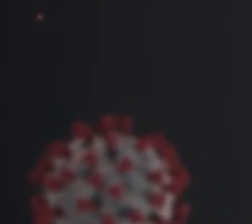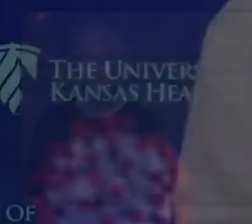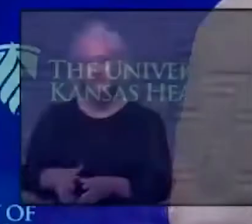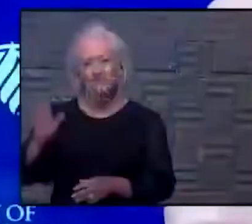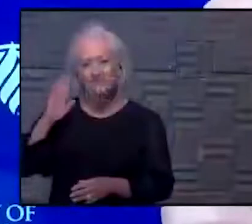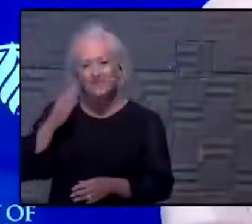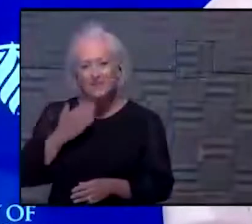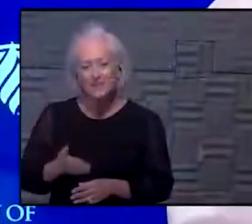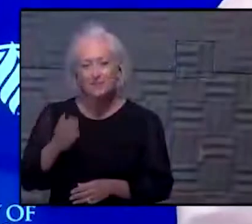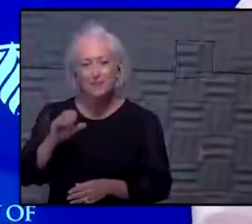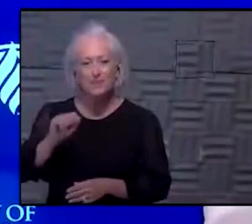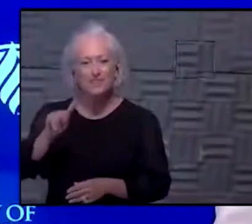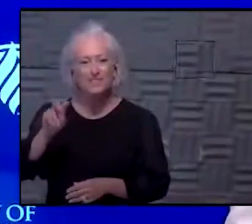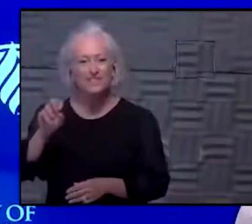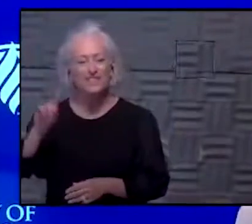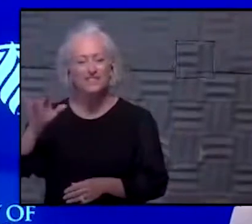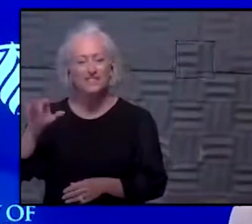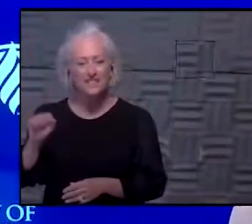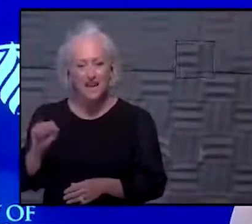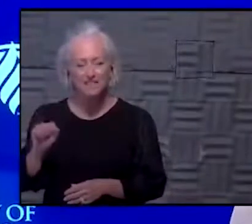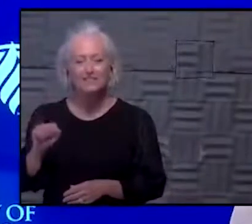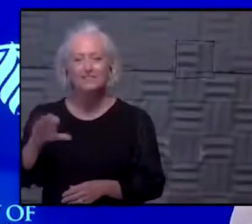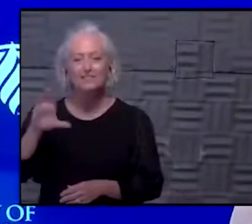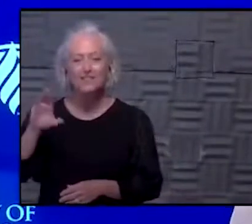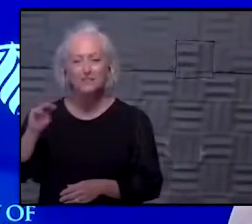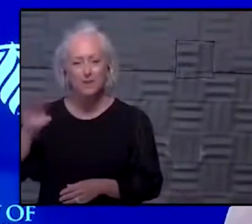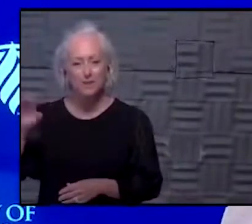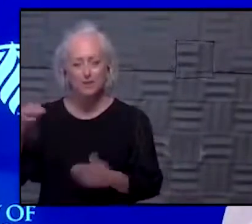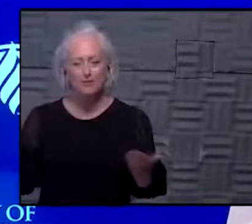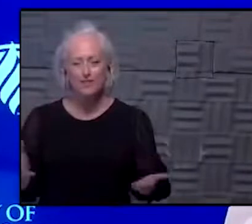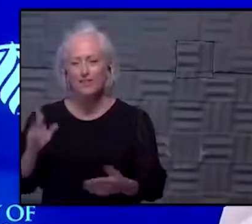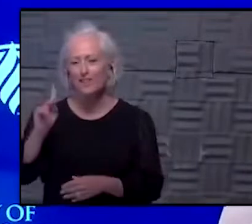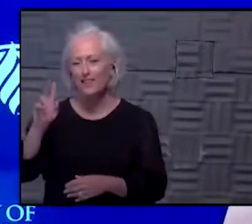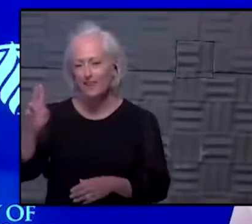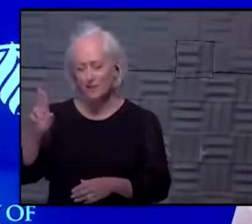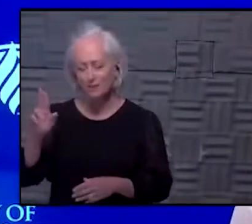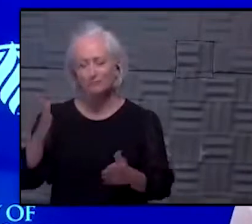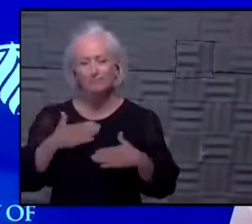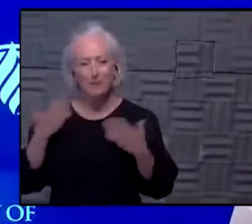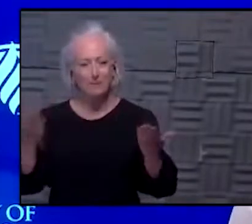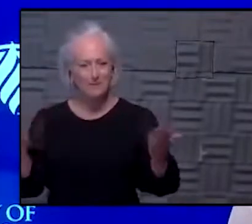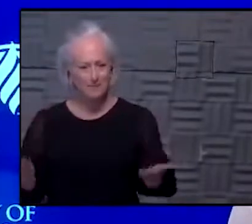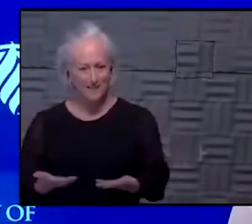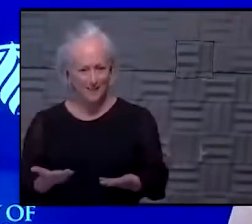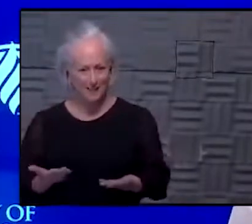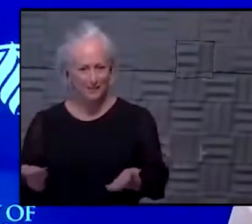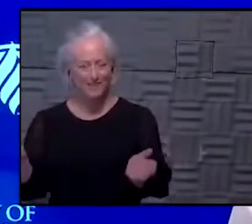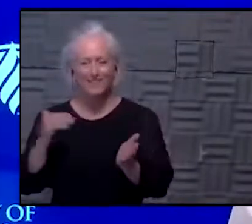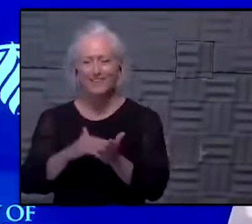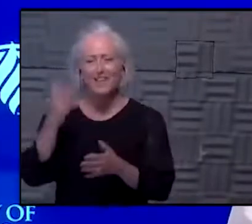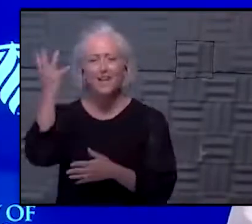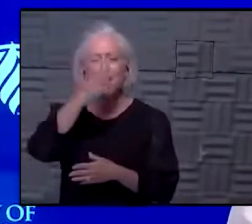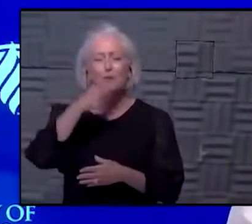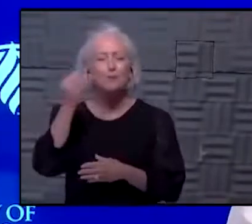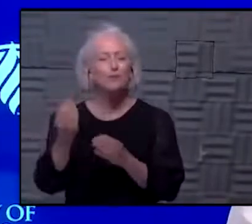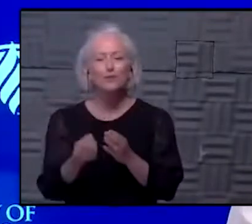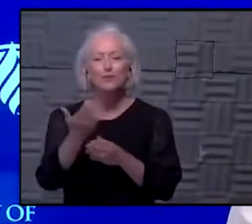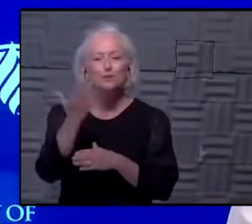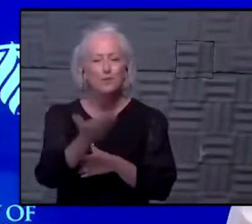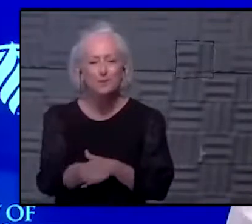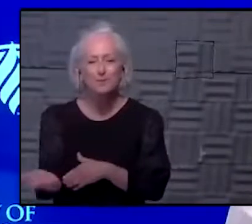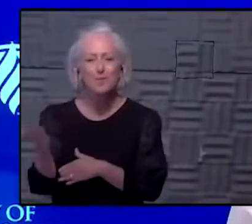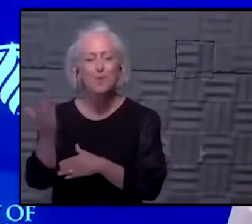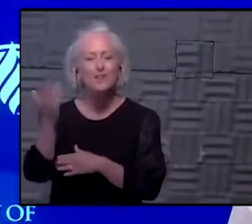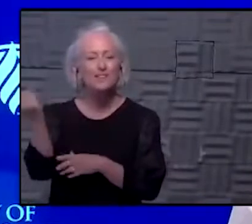Good morning, Steve Steitz, Chief Medical Officer here at the University of Kansas Health System. Delighted to be back with you on this yet again beautiful spring morning here on